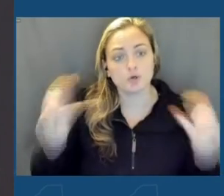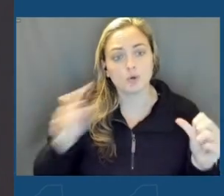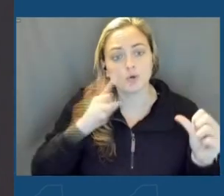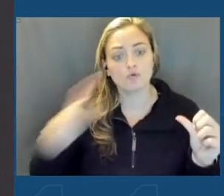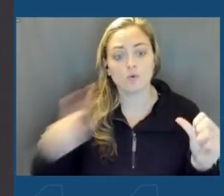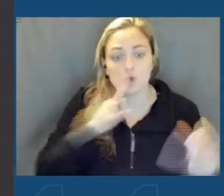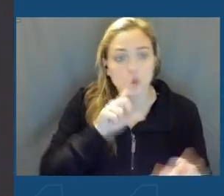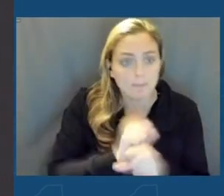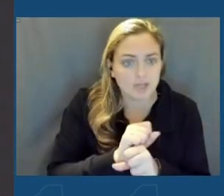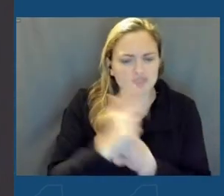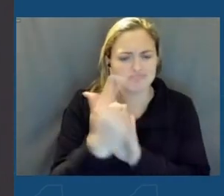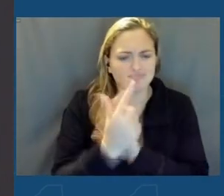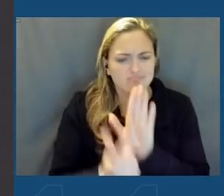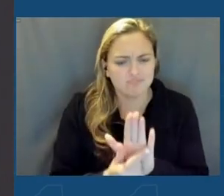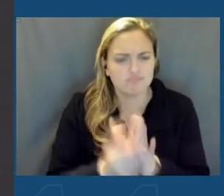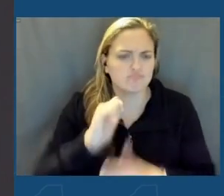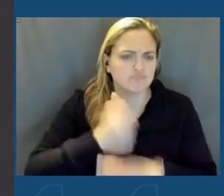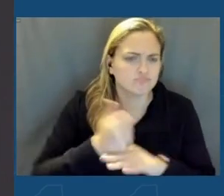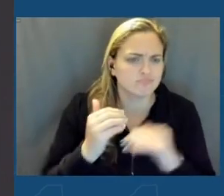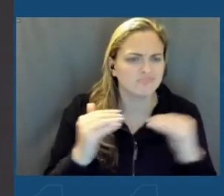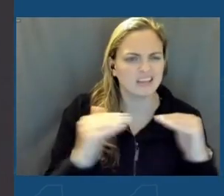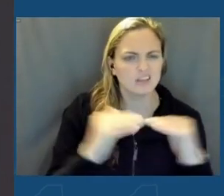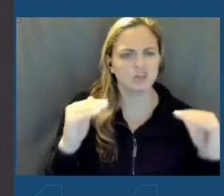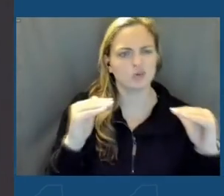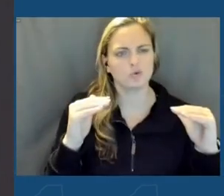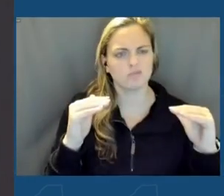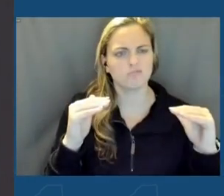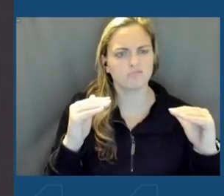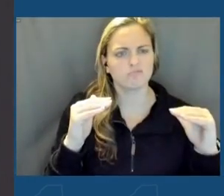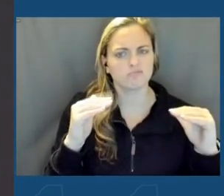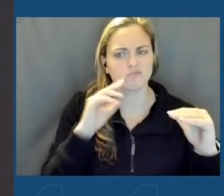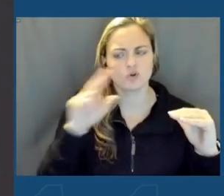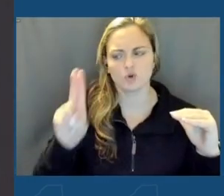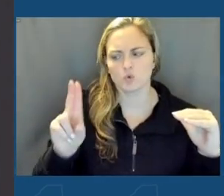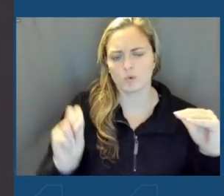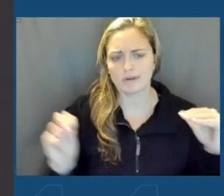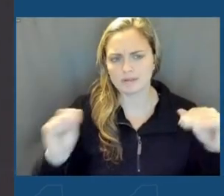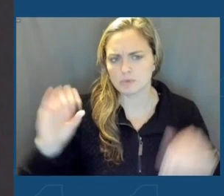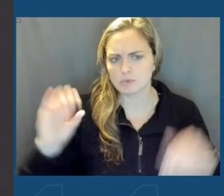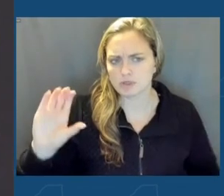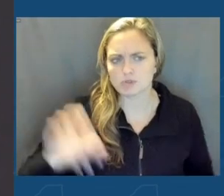legislation that creates a level playing field for U.S. semiconductors.